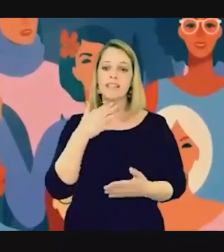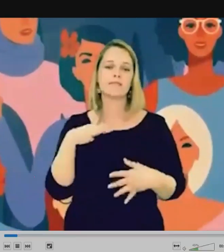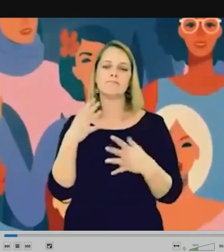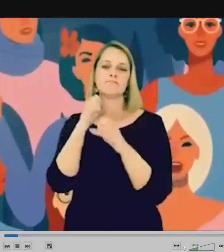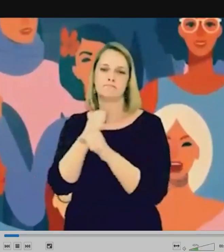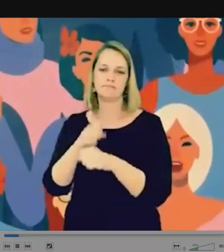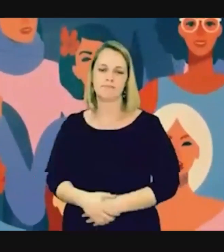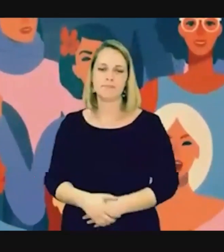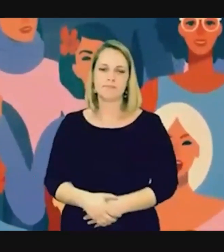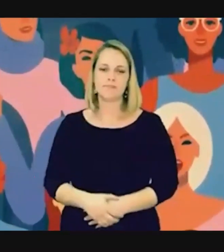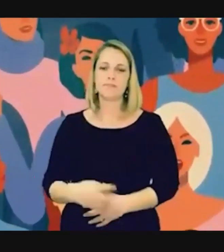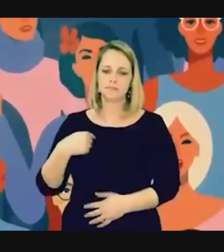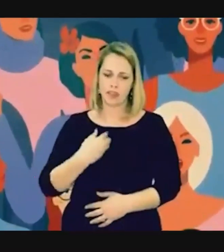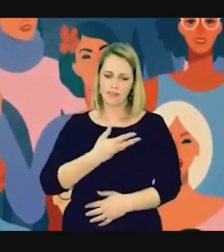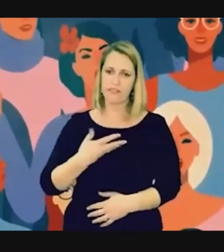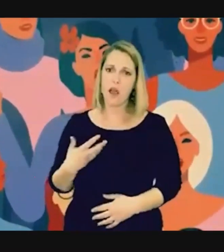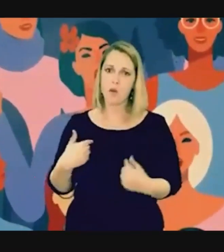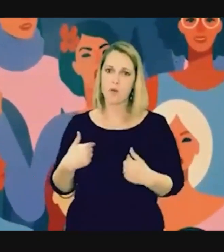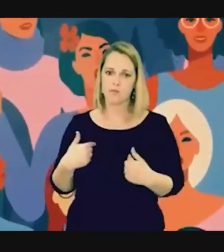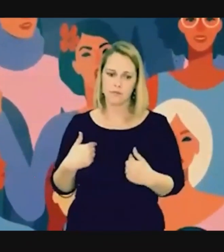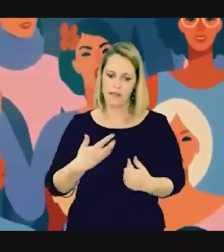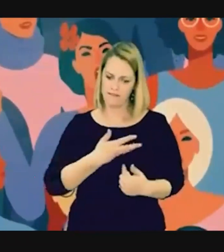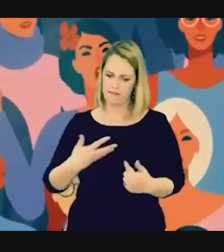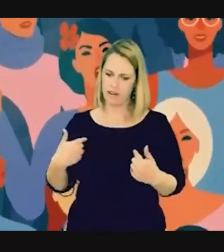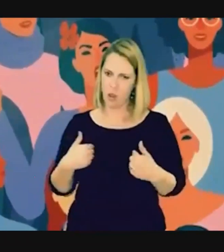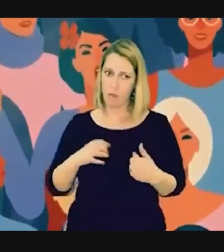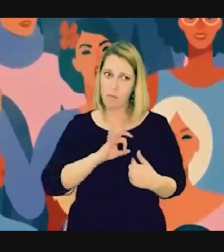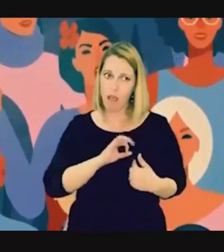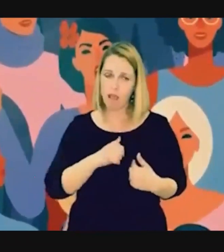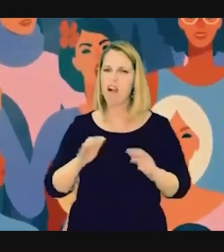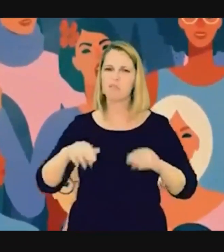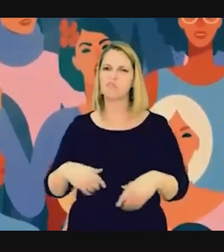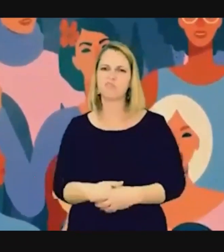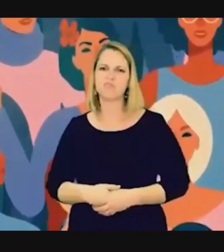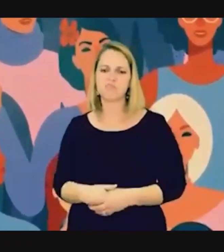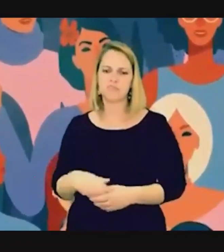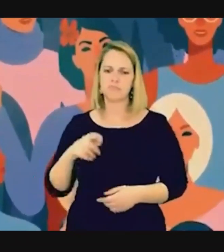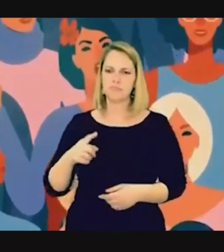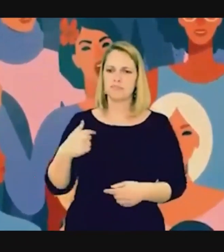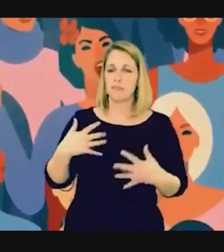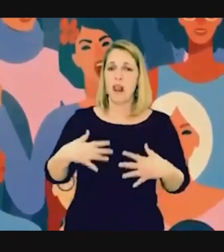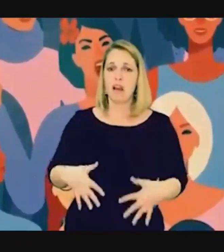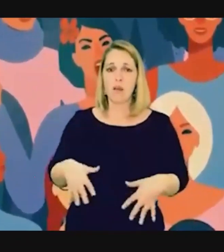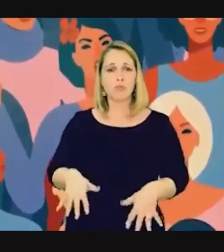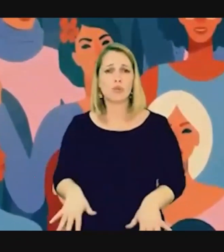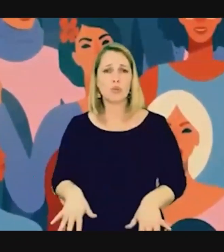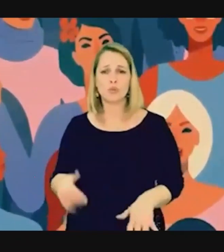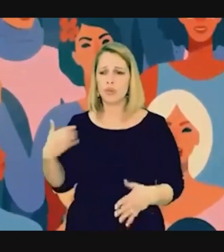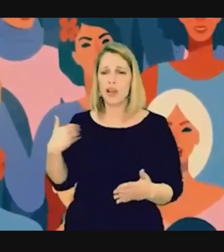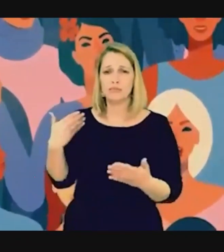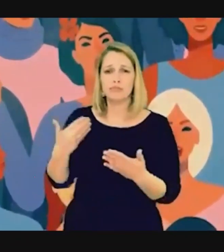I am a woman I am a woman I'm not scared